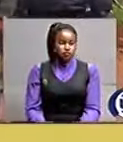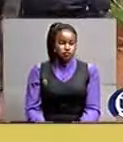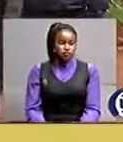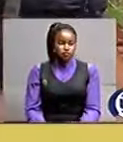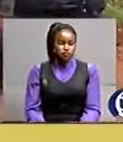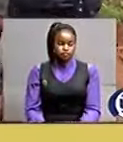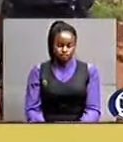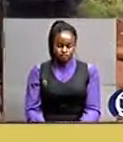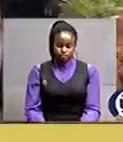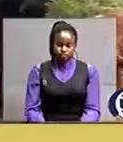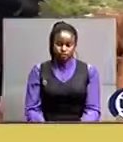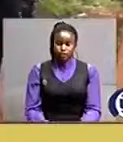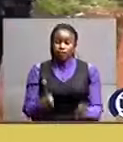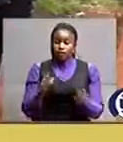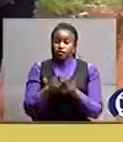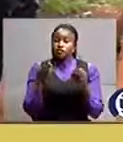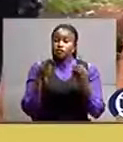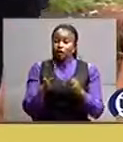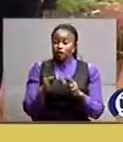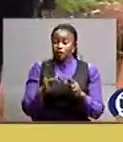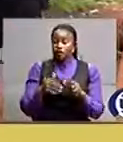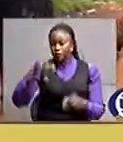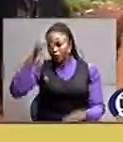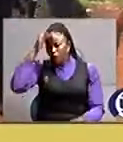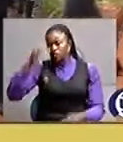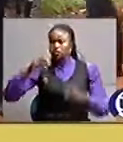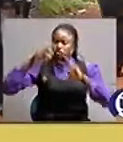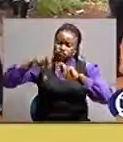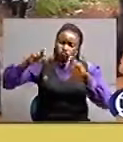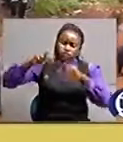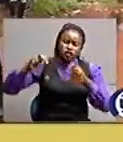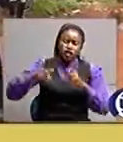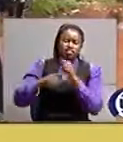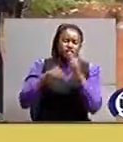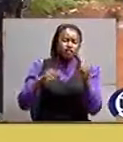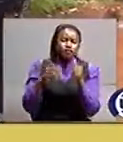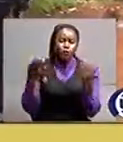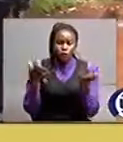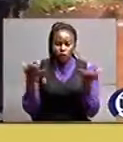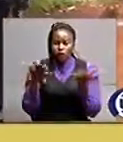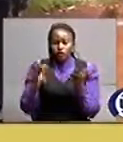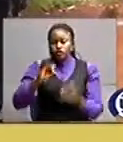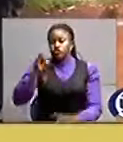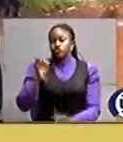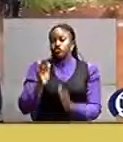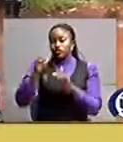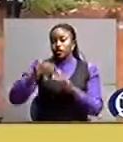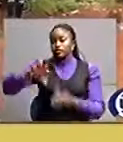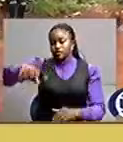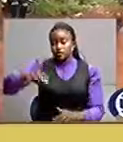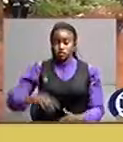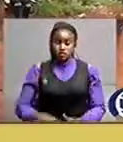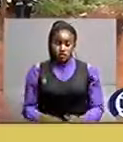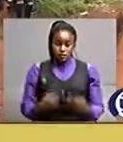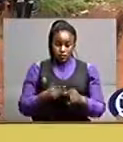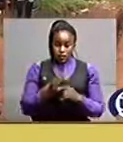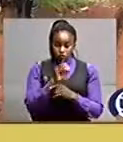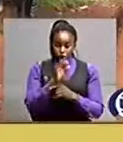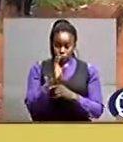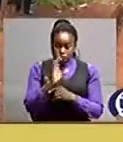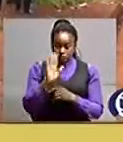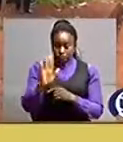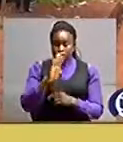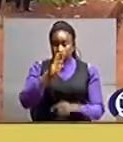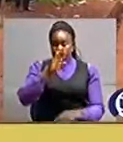this followed a police night crackdown again a strong elements in bugambe suburb ginger municipality the ossee bugambe police